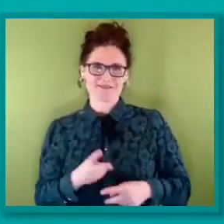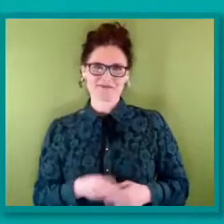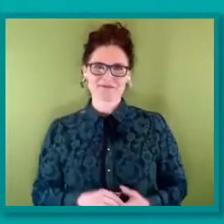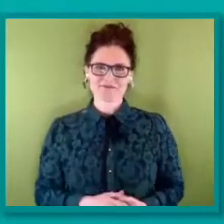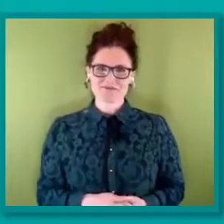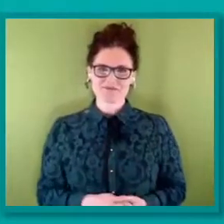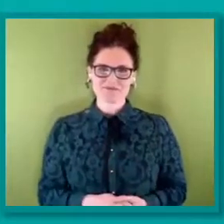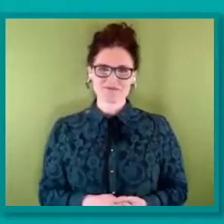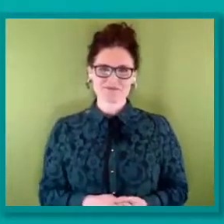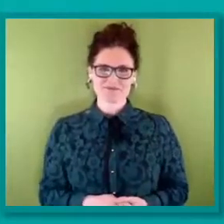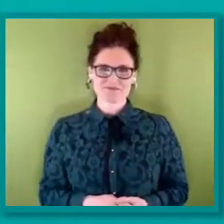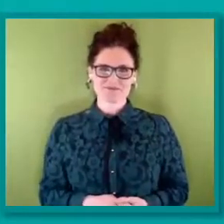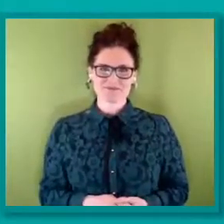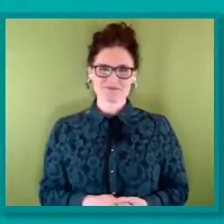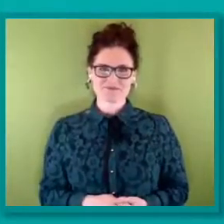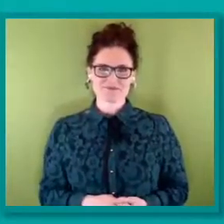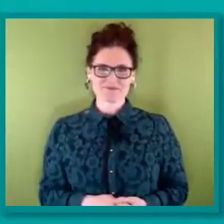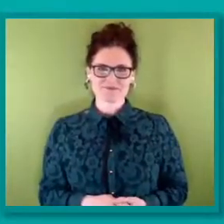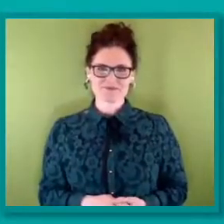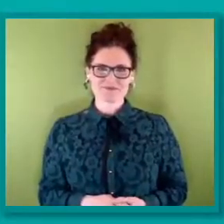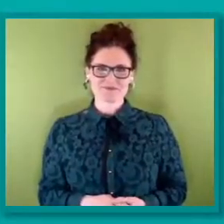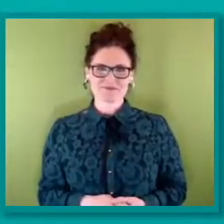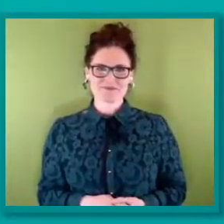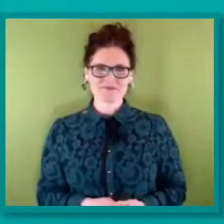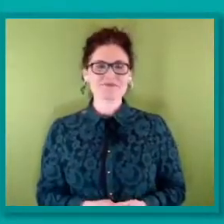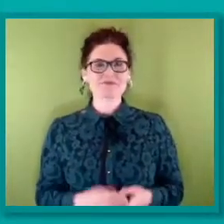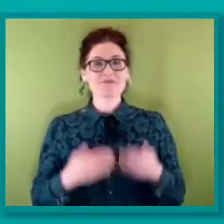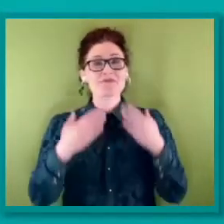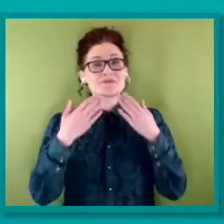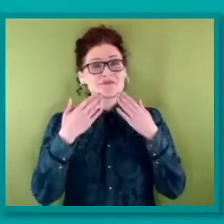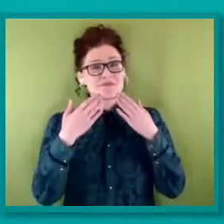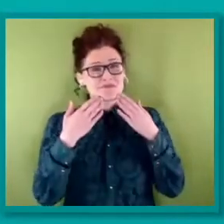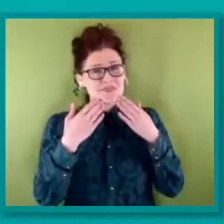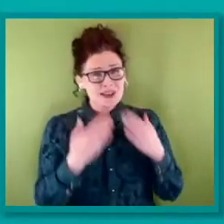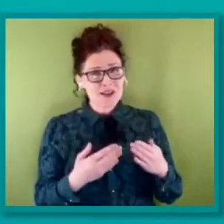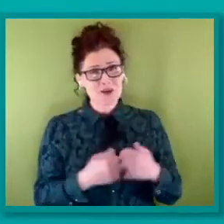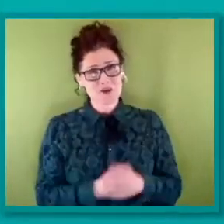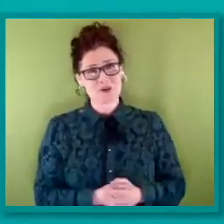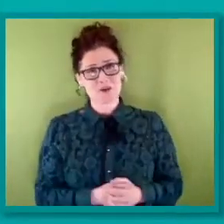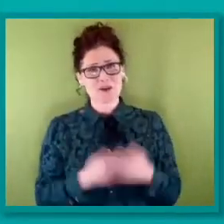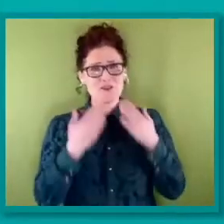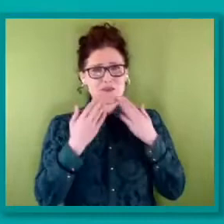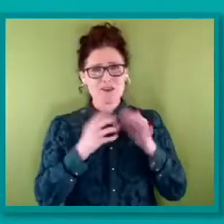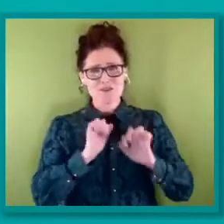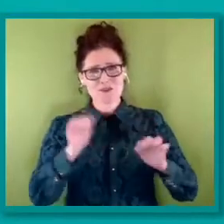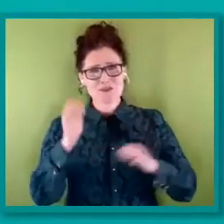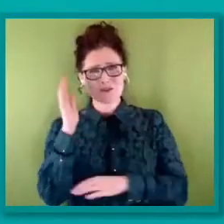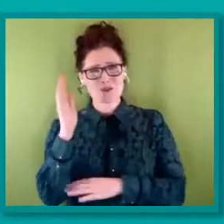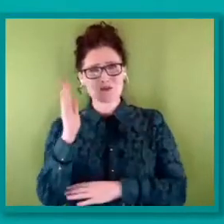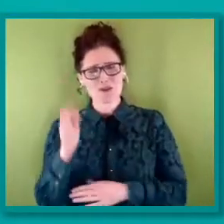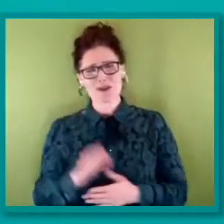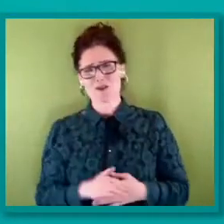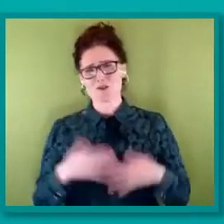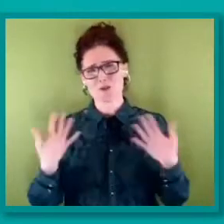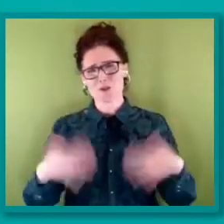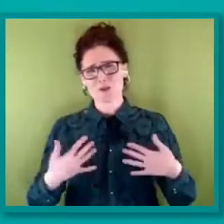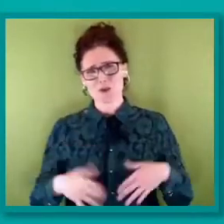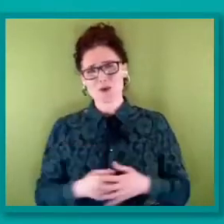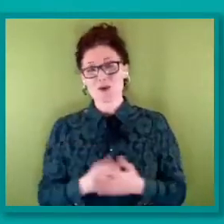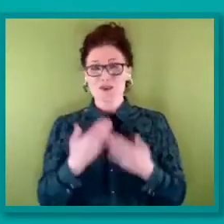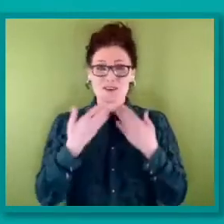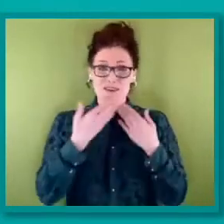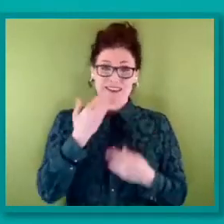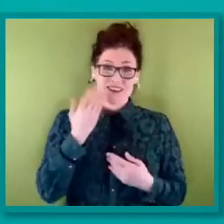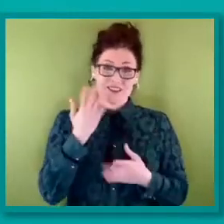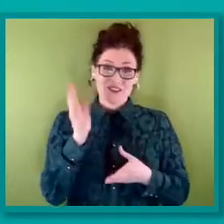Thank you. Thank you. very much so much for your speech, Nancy. It's great you could make it to join